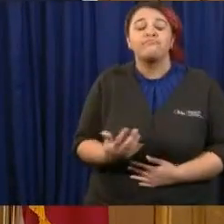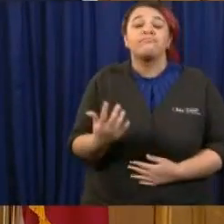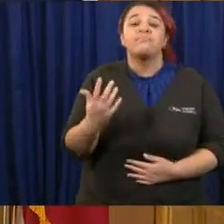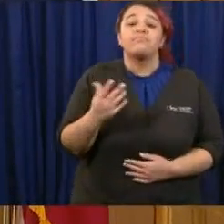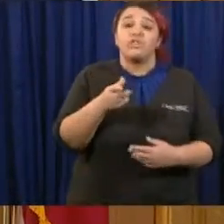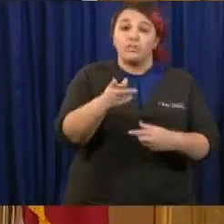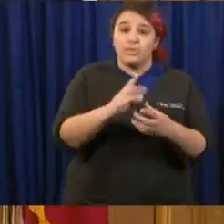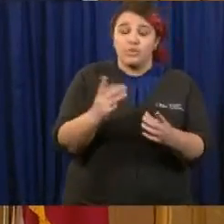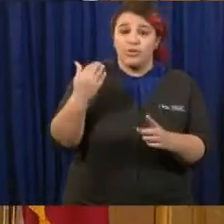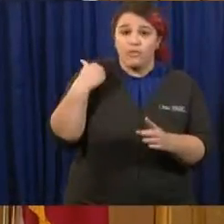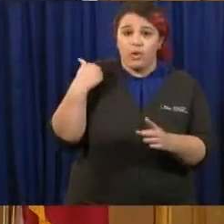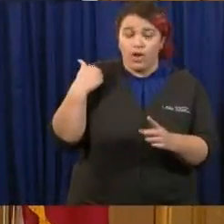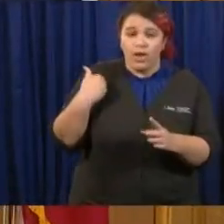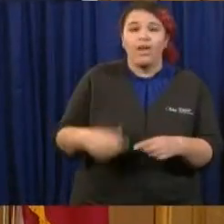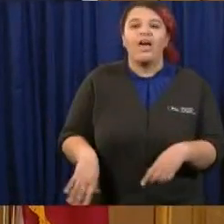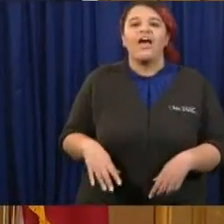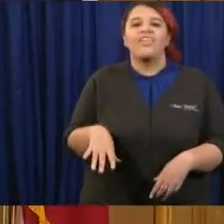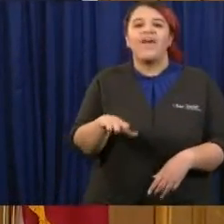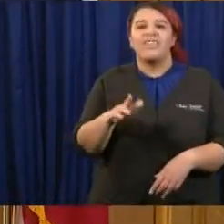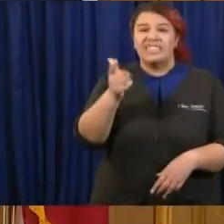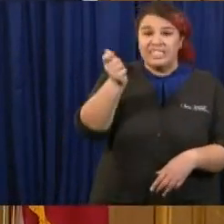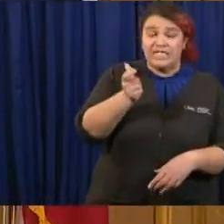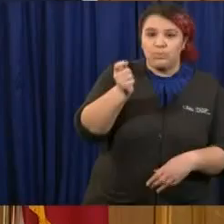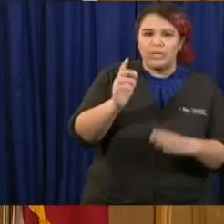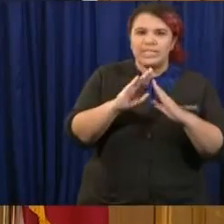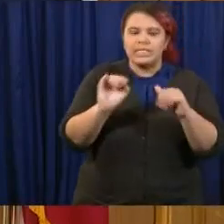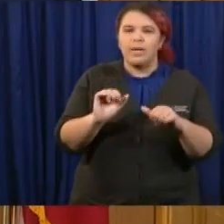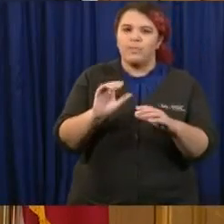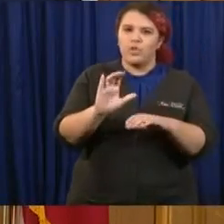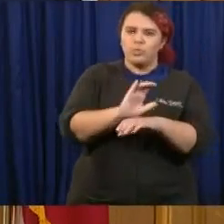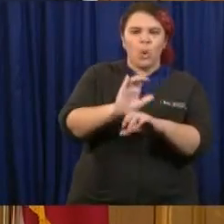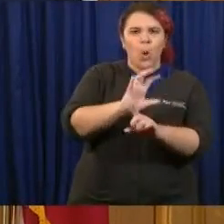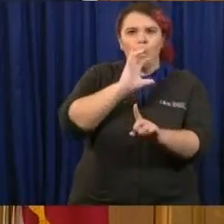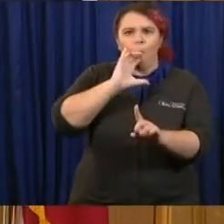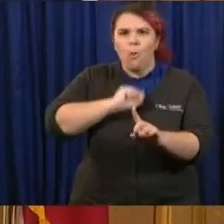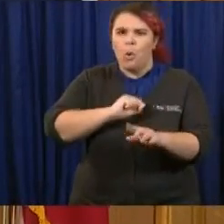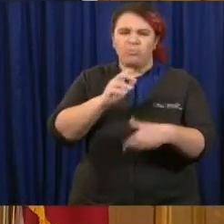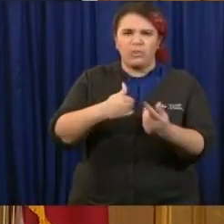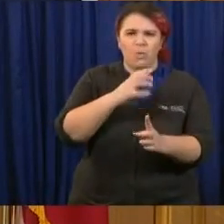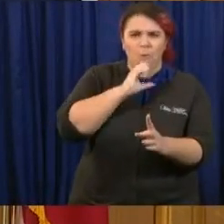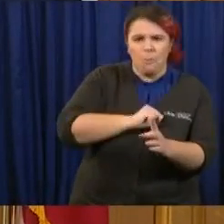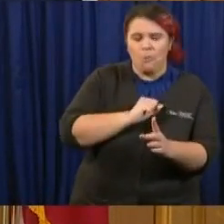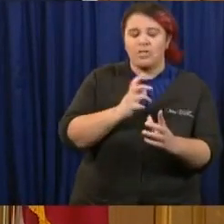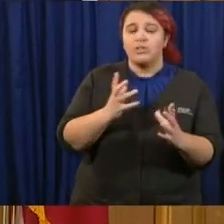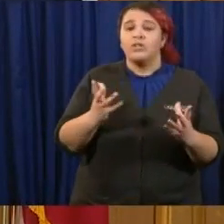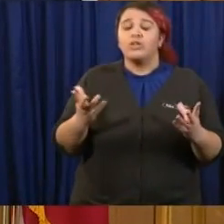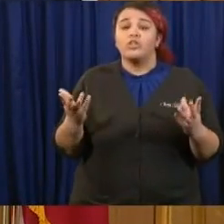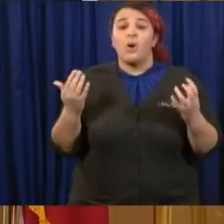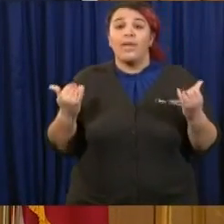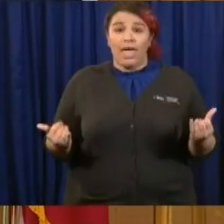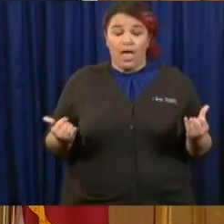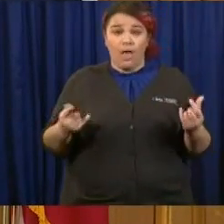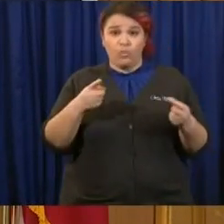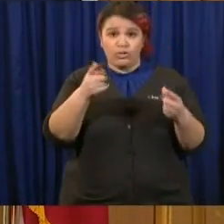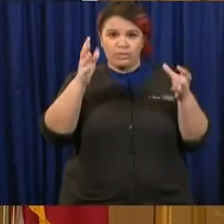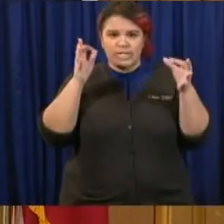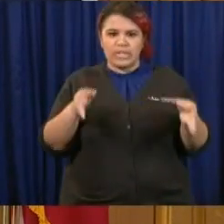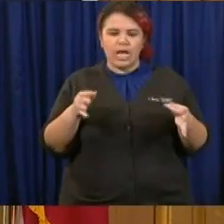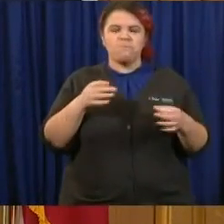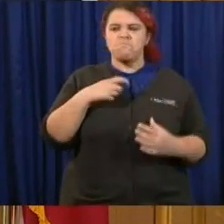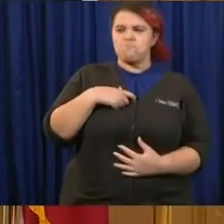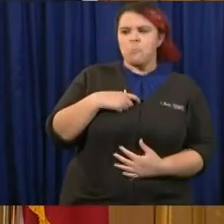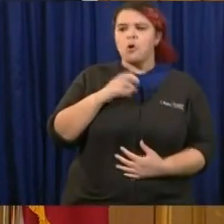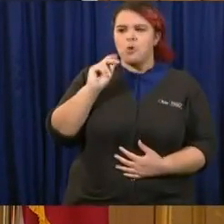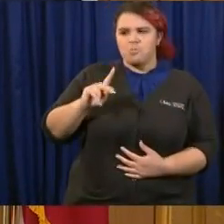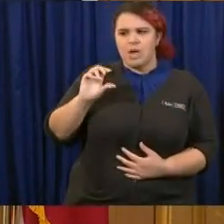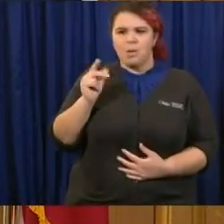old. When you were in the process of deciding whether businesses should shut down or not, whether Ohio should go into a stay-at-home order, was the fact that Ohio's unemployment